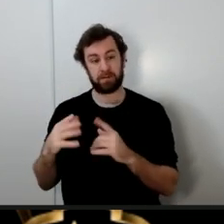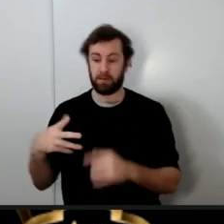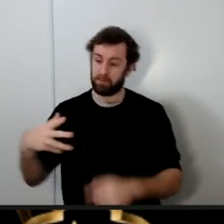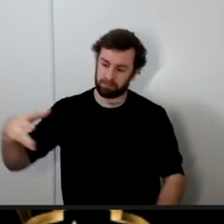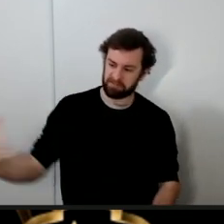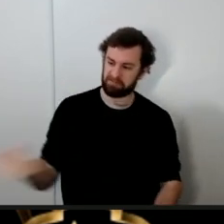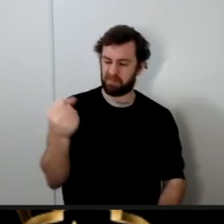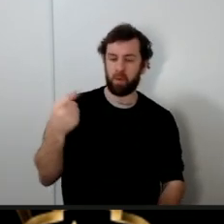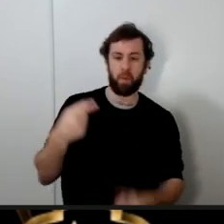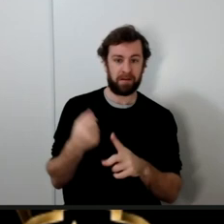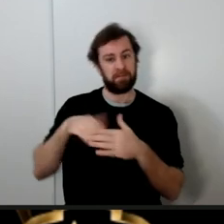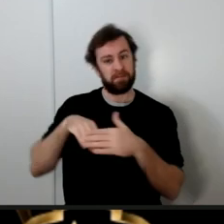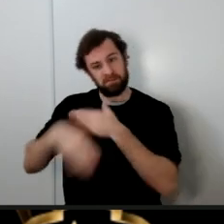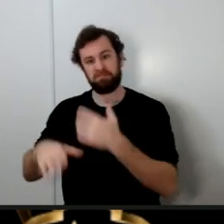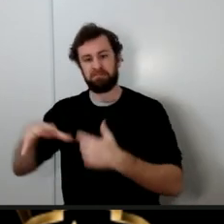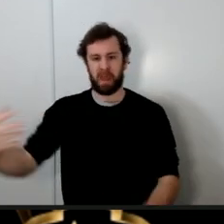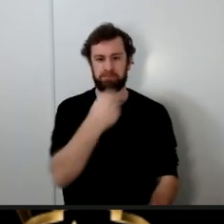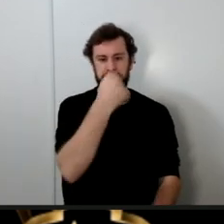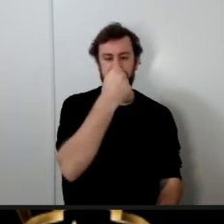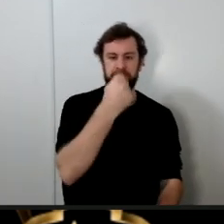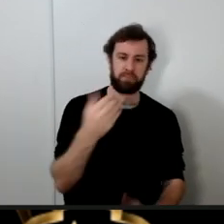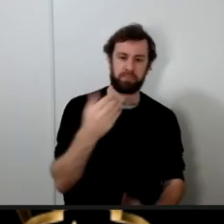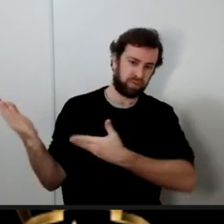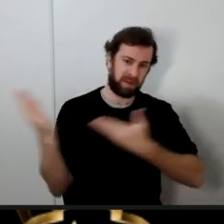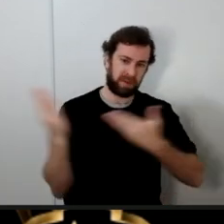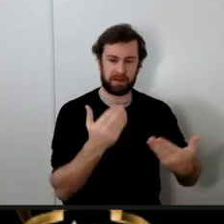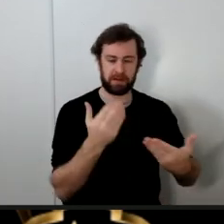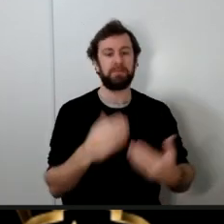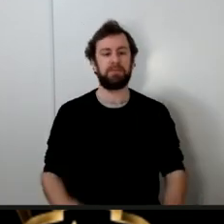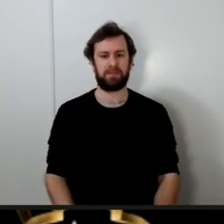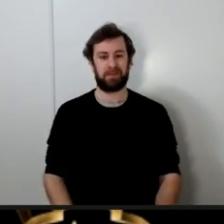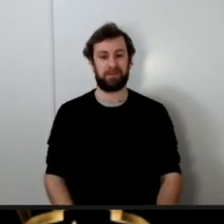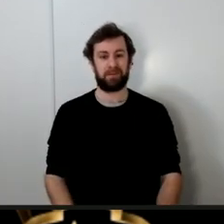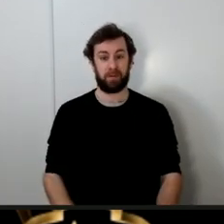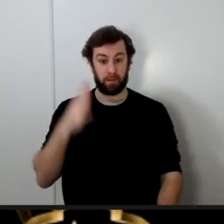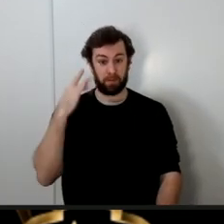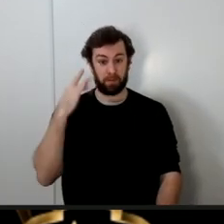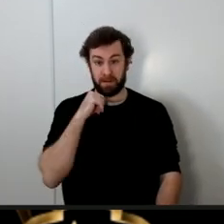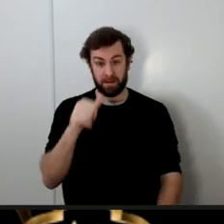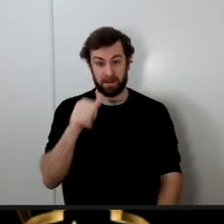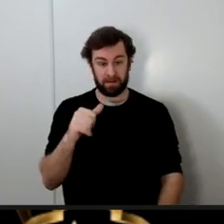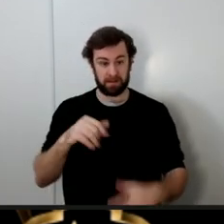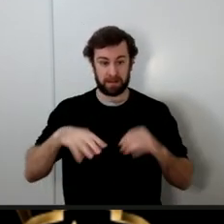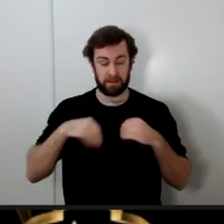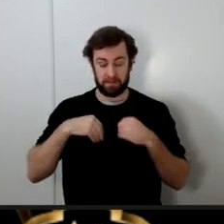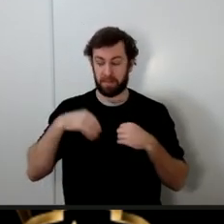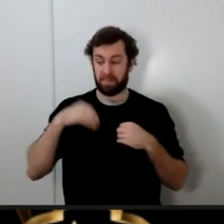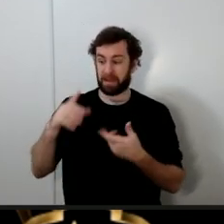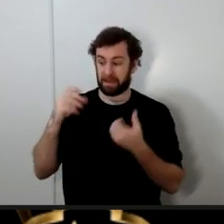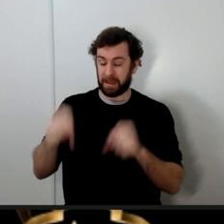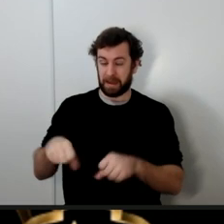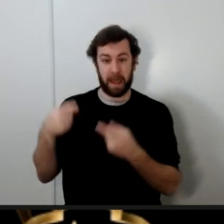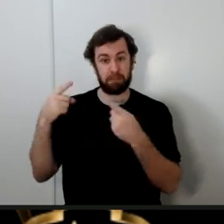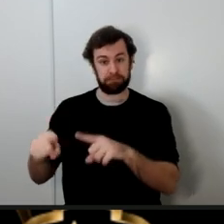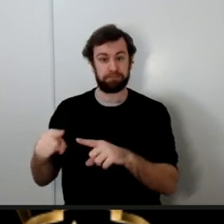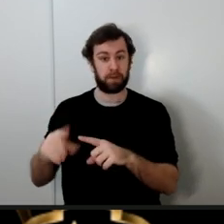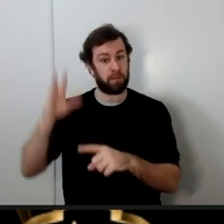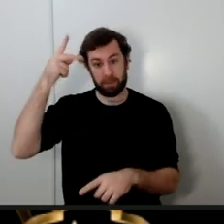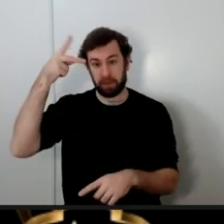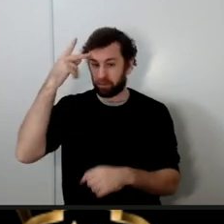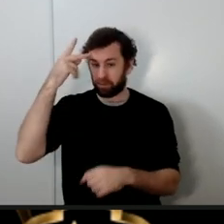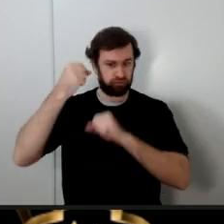why is it impossible for us to accept such a thing could happen there was a very strong political motive here